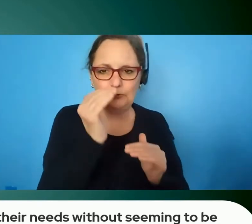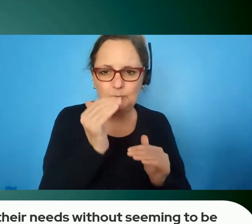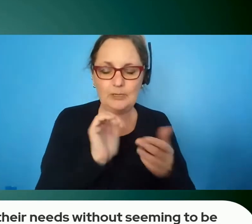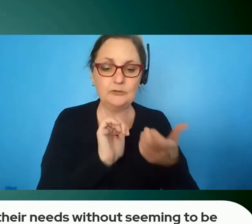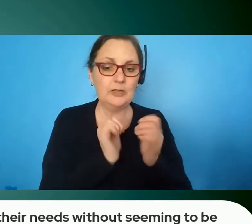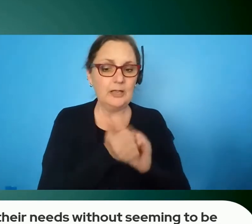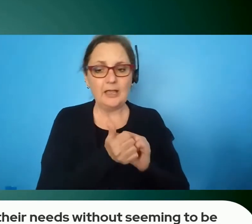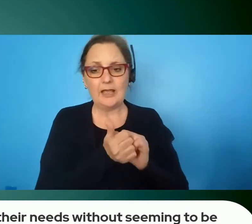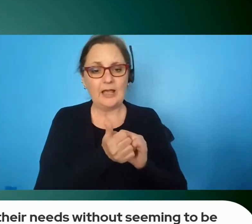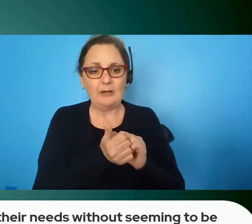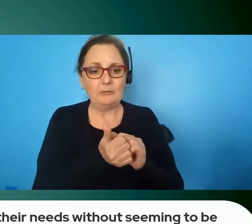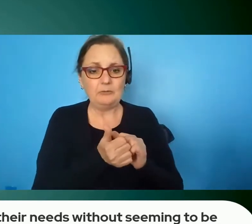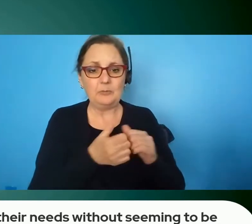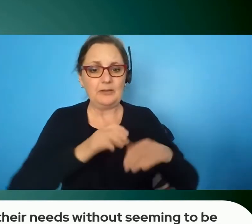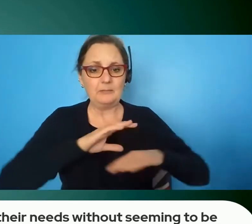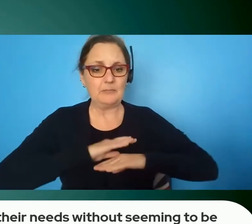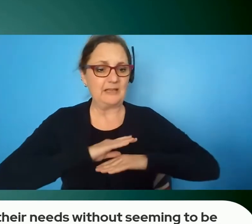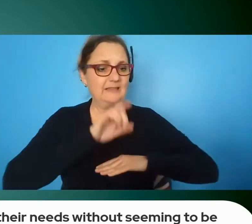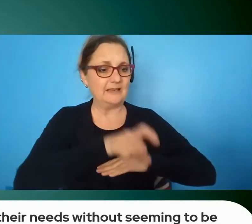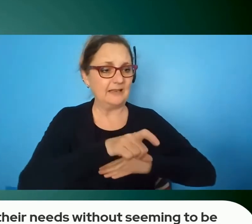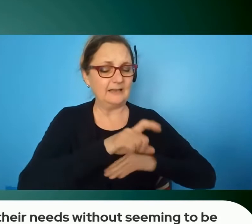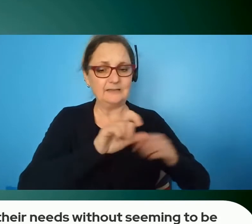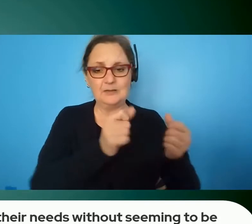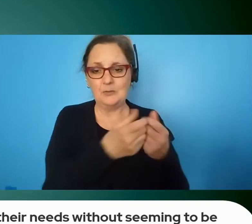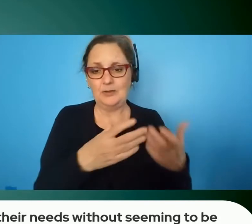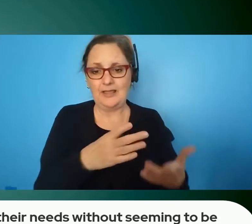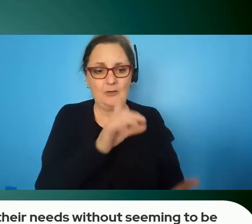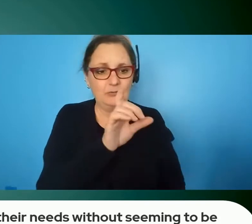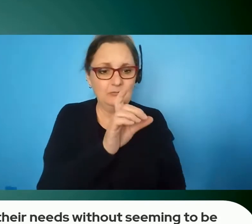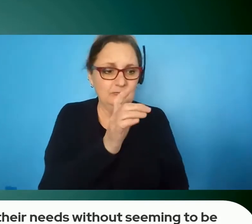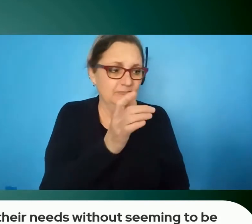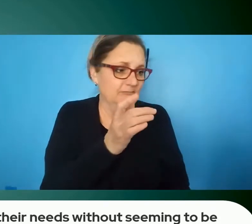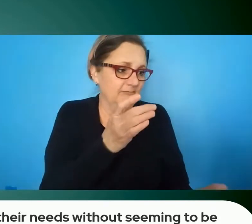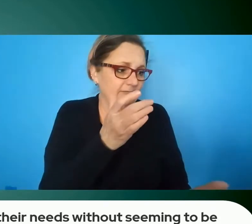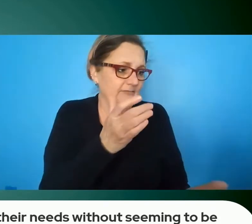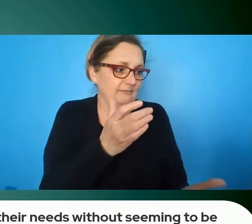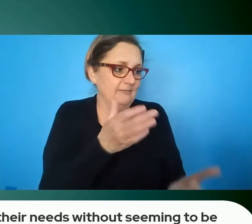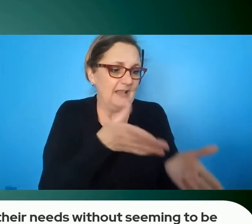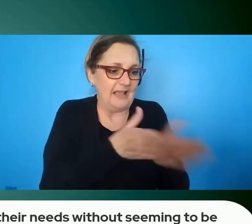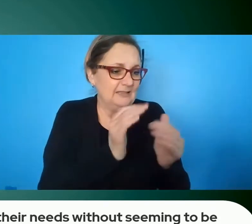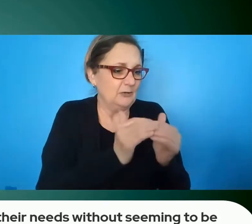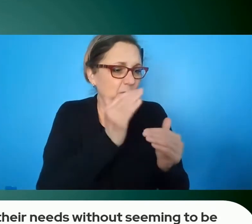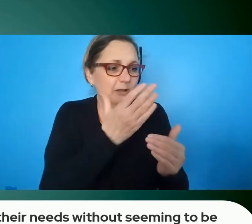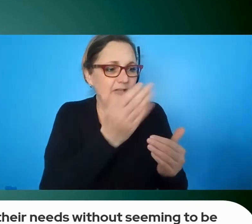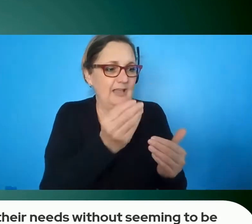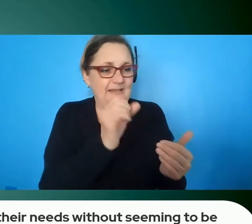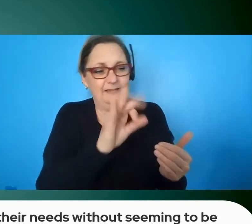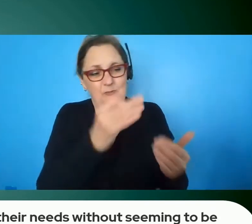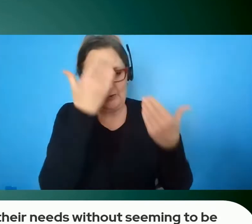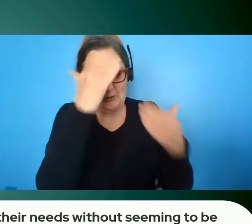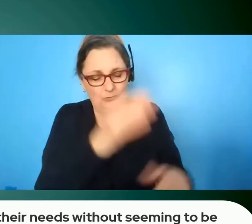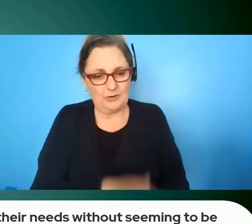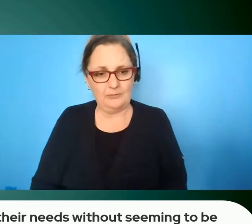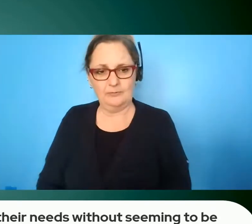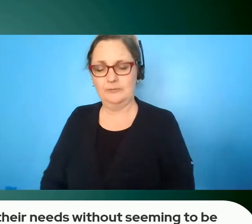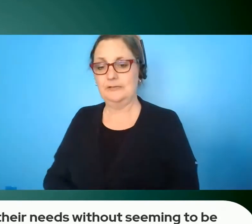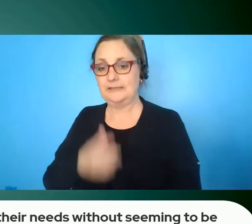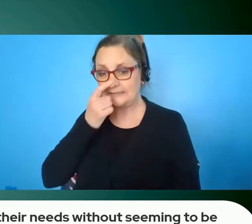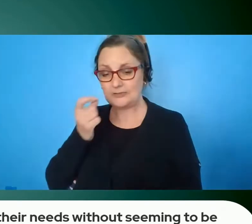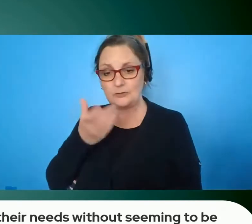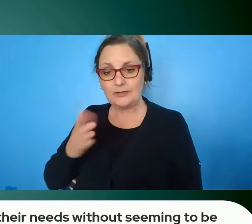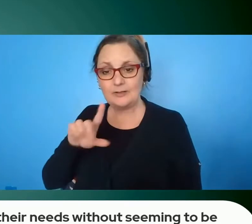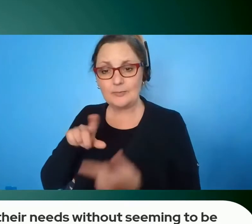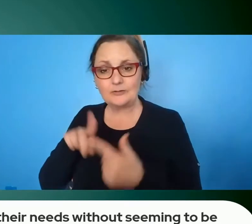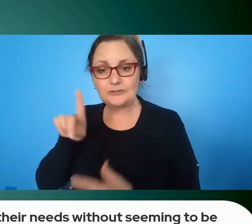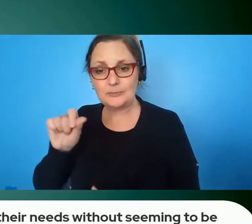well one of the things about disability is that it's not yours and actually from a legal perspective we don't ask